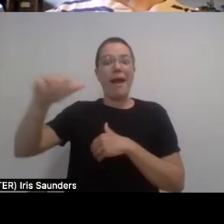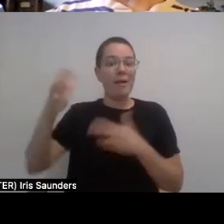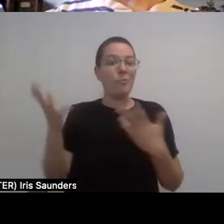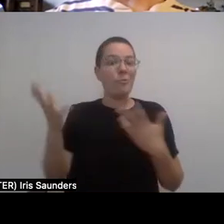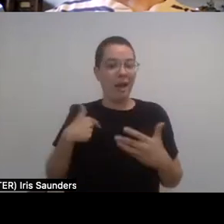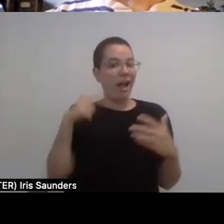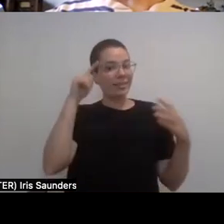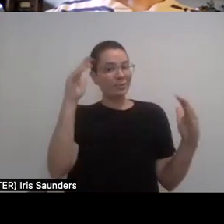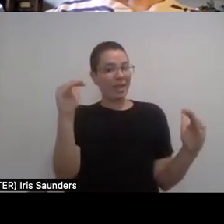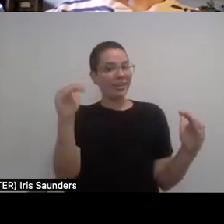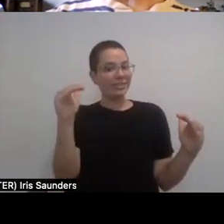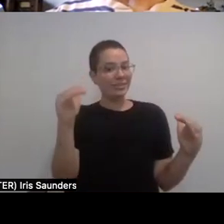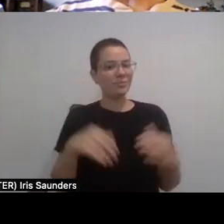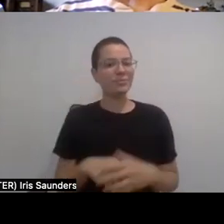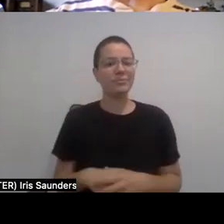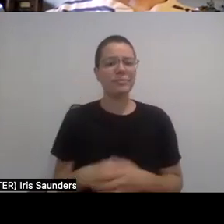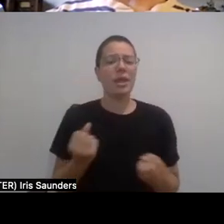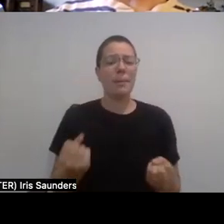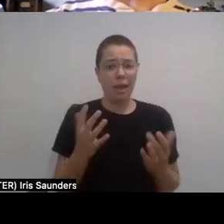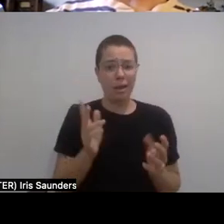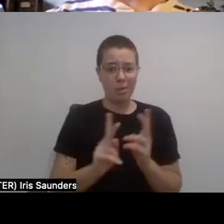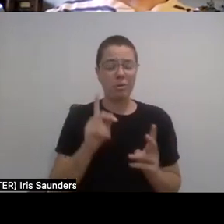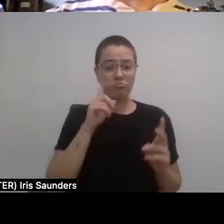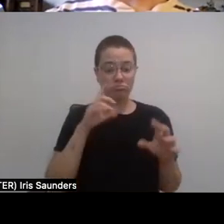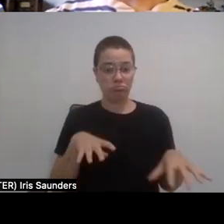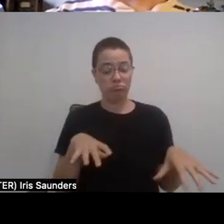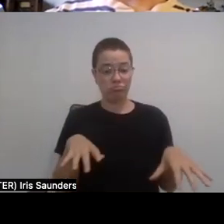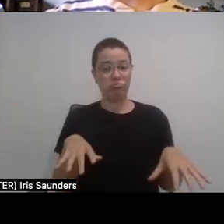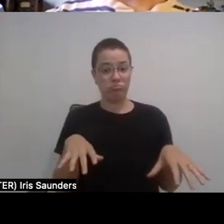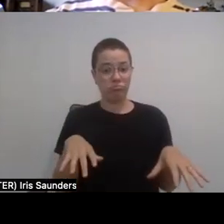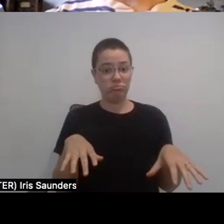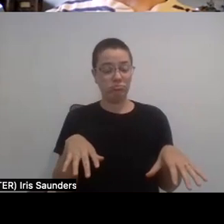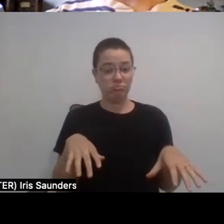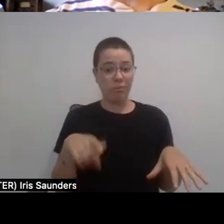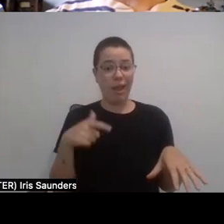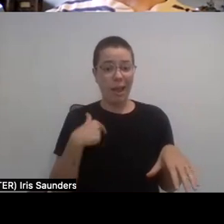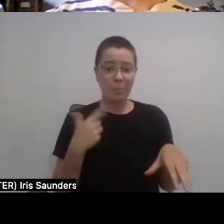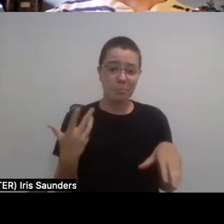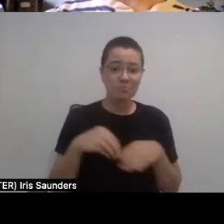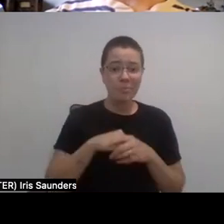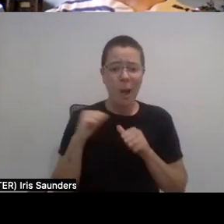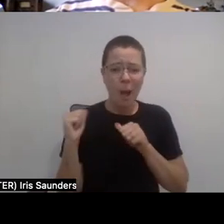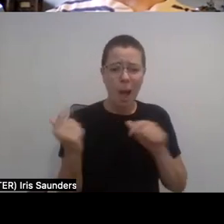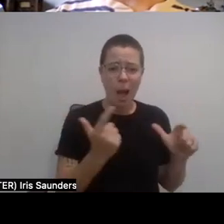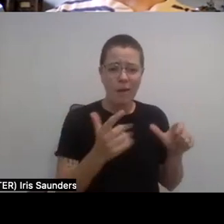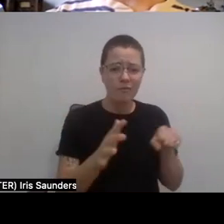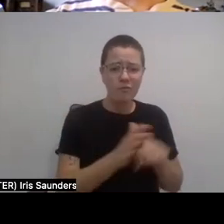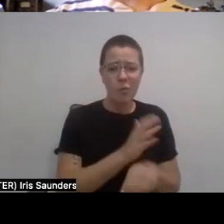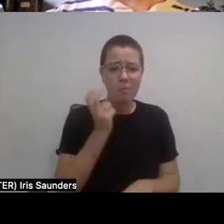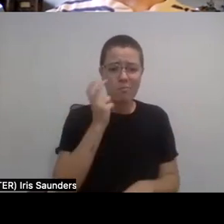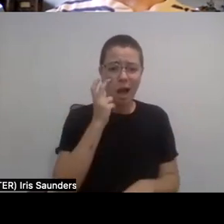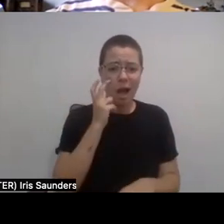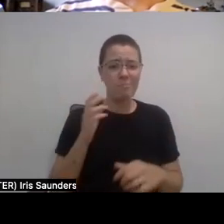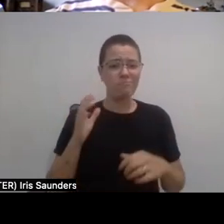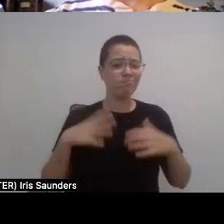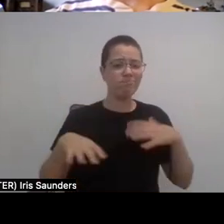were surprised to know that I was part of an all-blind runway show, and they're like, how is that possible? But